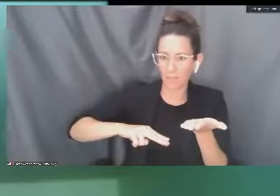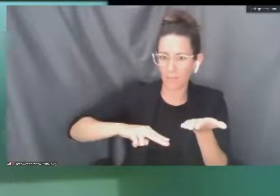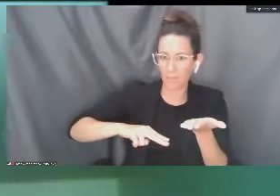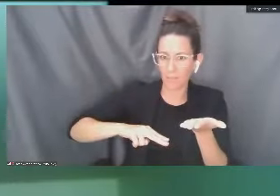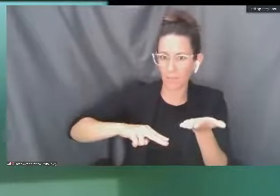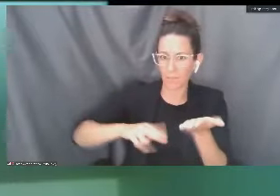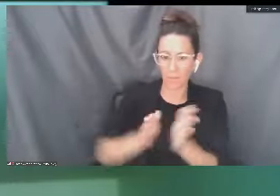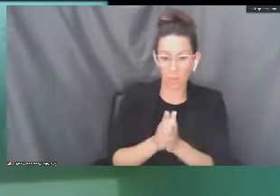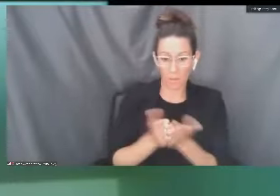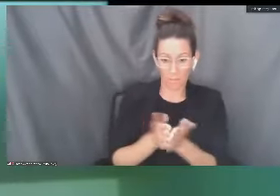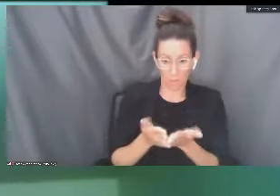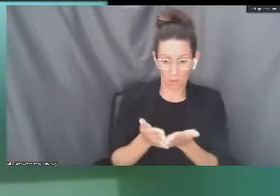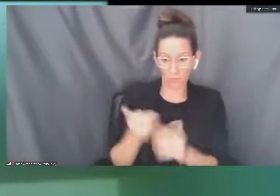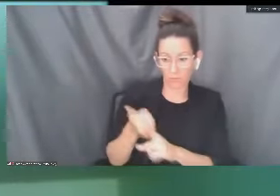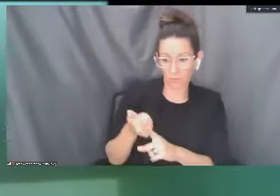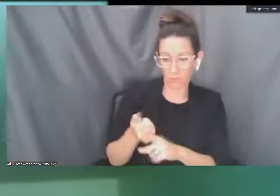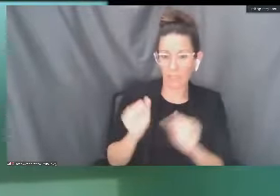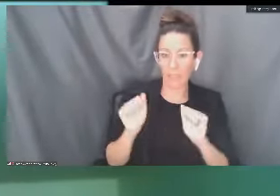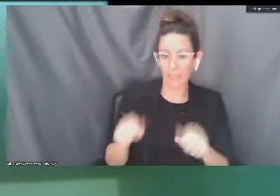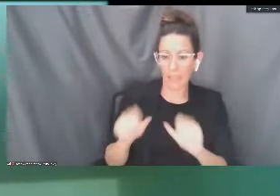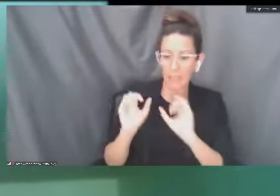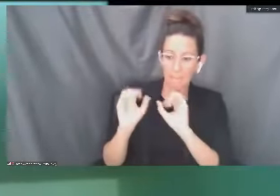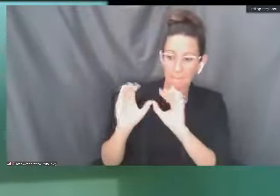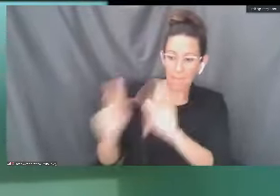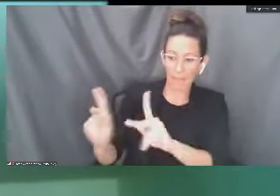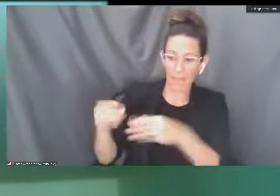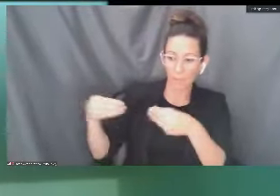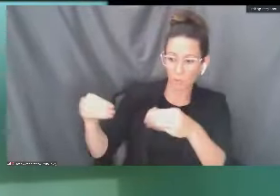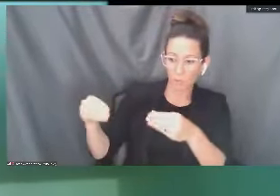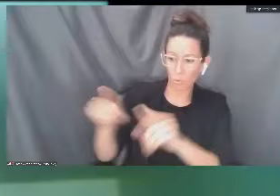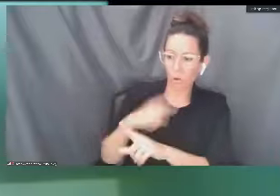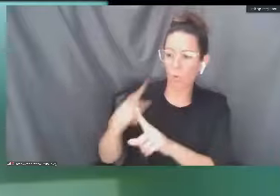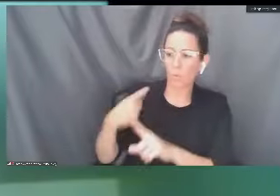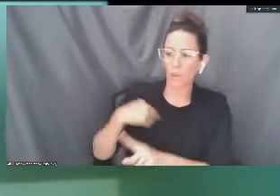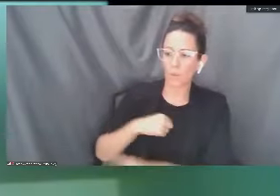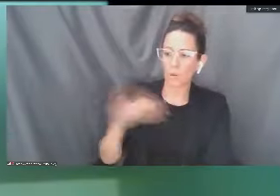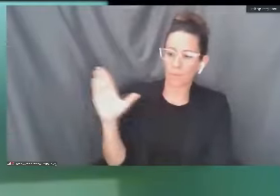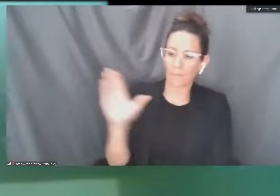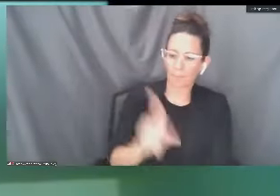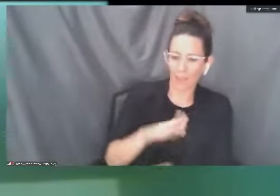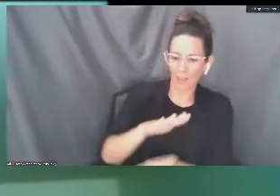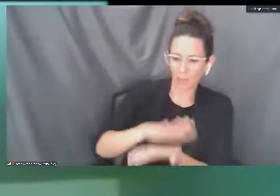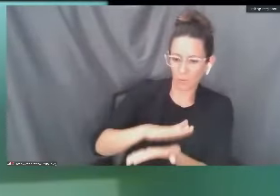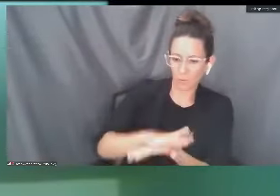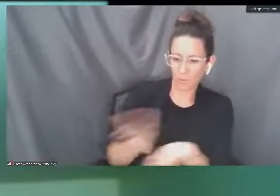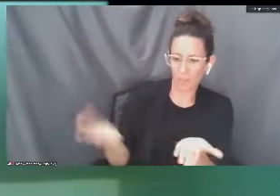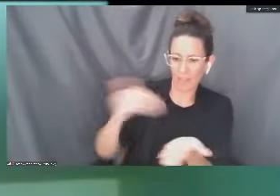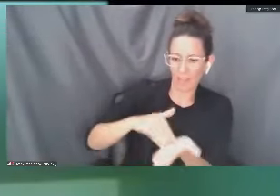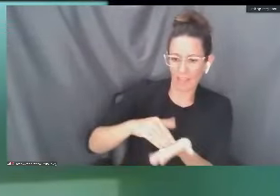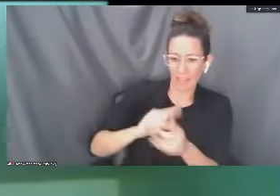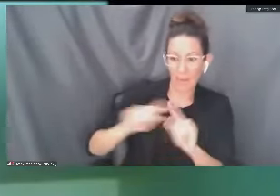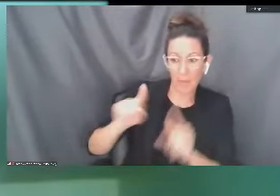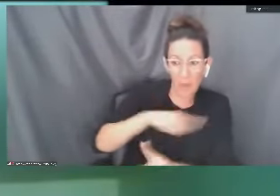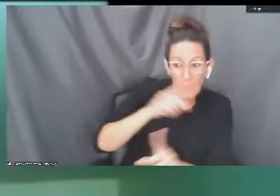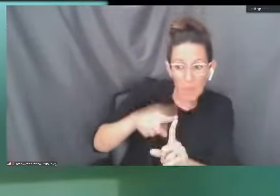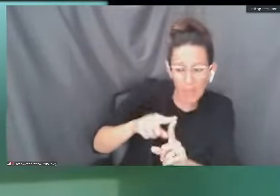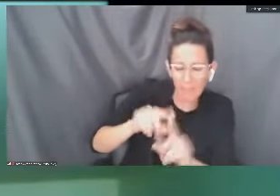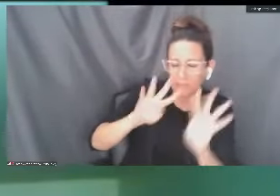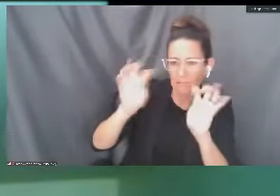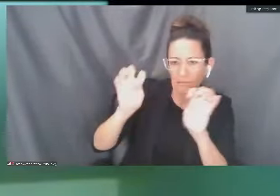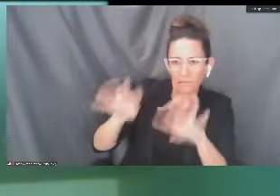Books will be able to be returned to the store once we resume normal operations. We just don't know exactly when that will be yet.